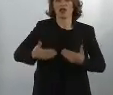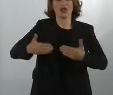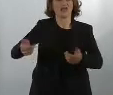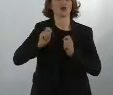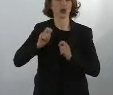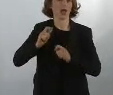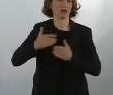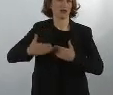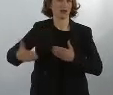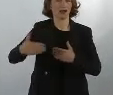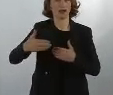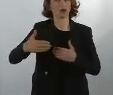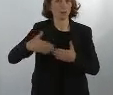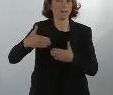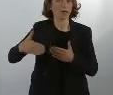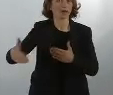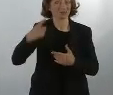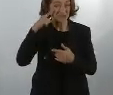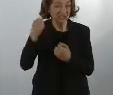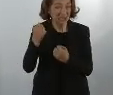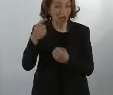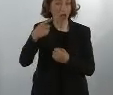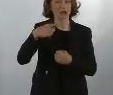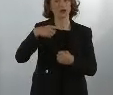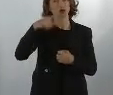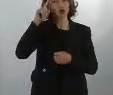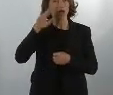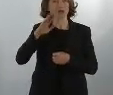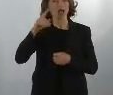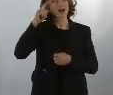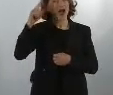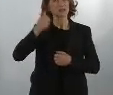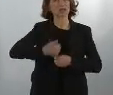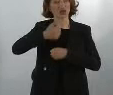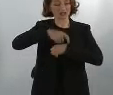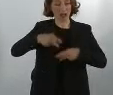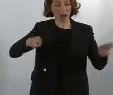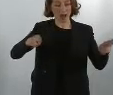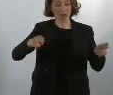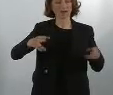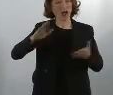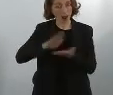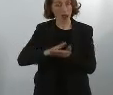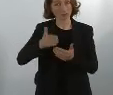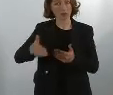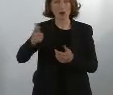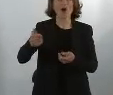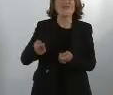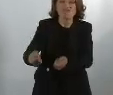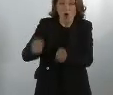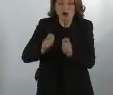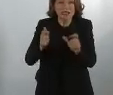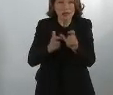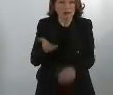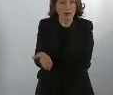already said that the proposals have been belayed. Do you believe that Germany will make progress during its Council